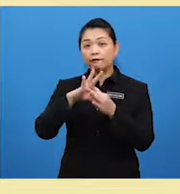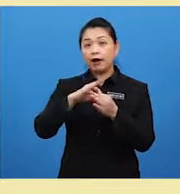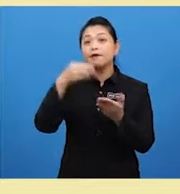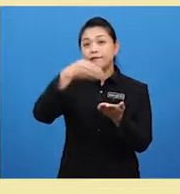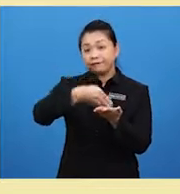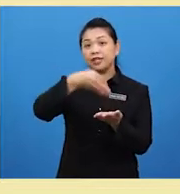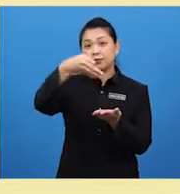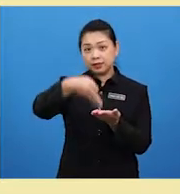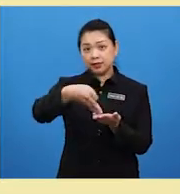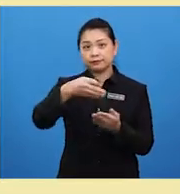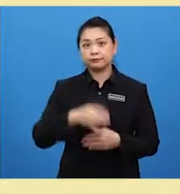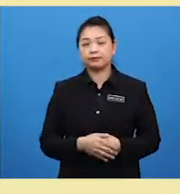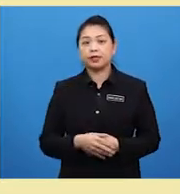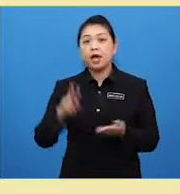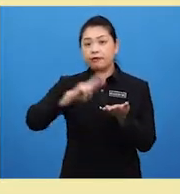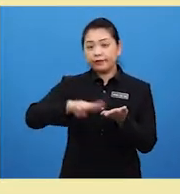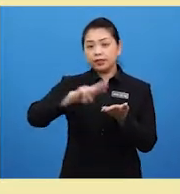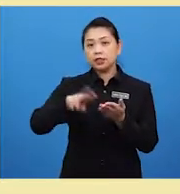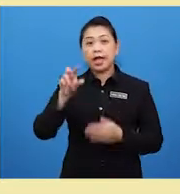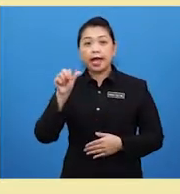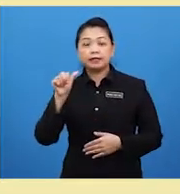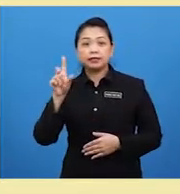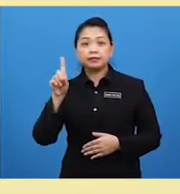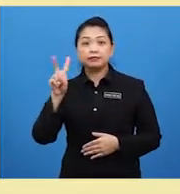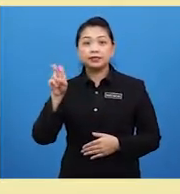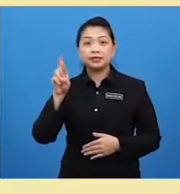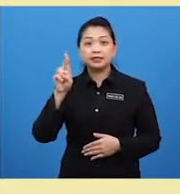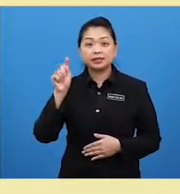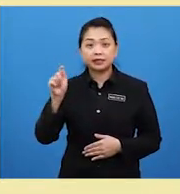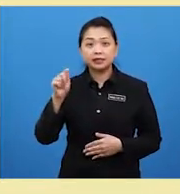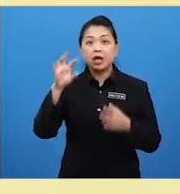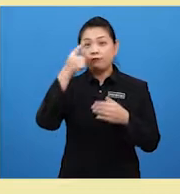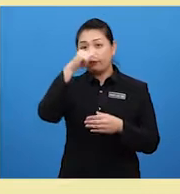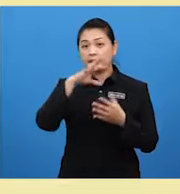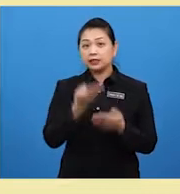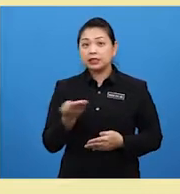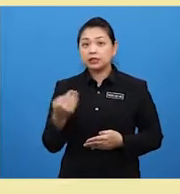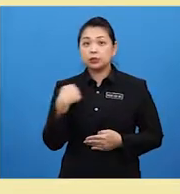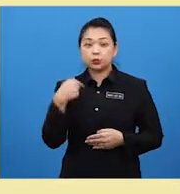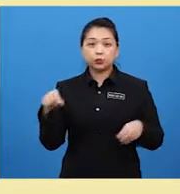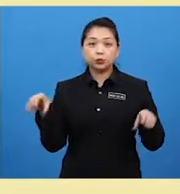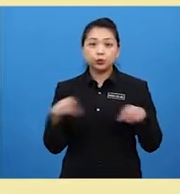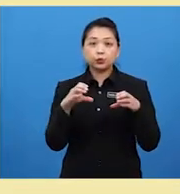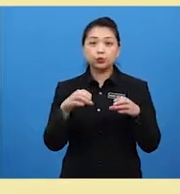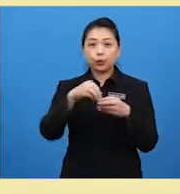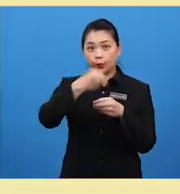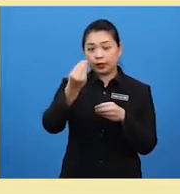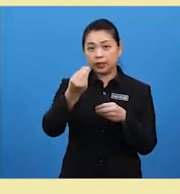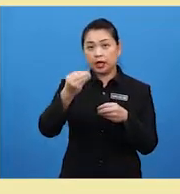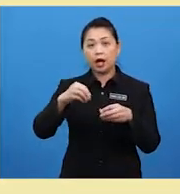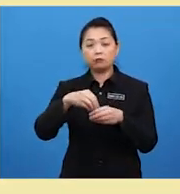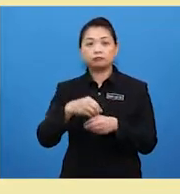Read the adverbs for things to do when going out and a conversation about a weekend trip.